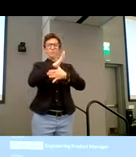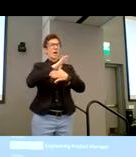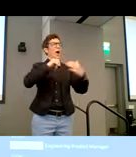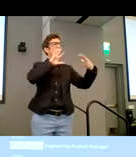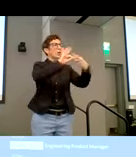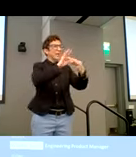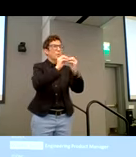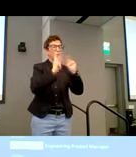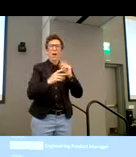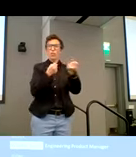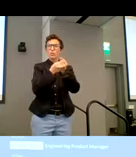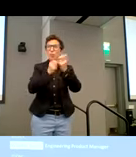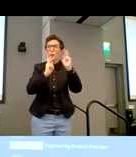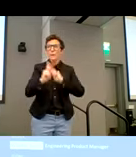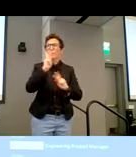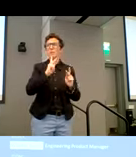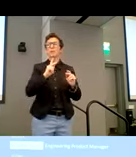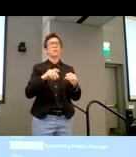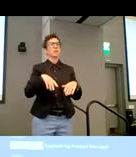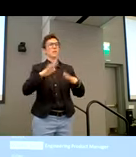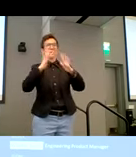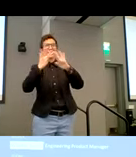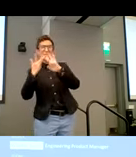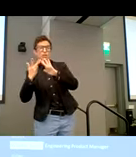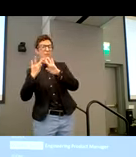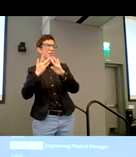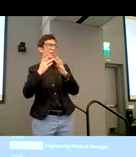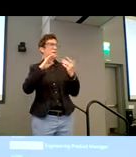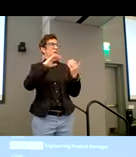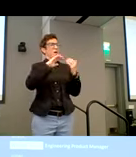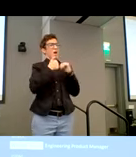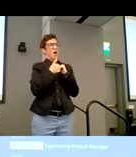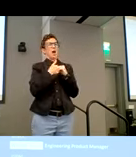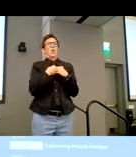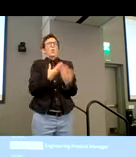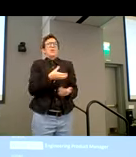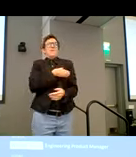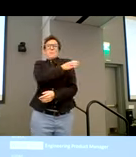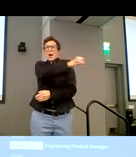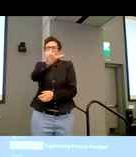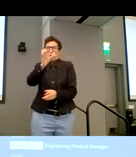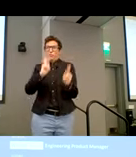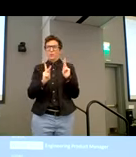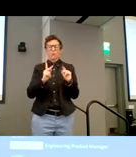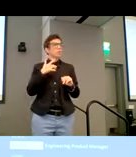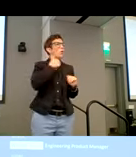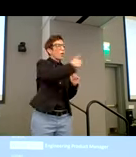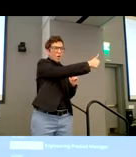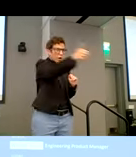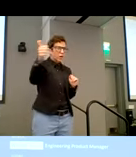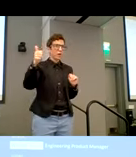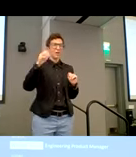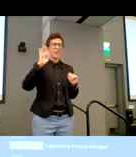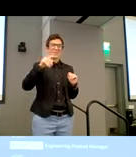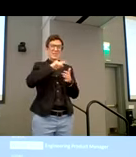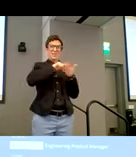How can we support people more effectively digitally? And most importantly, how can we give the power to those people on their own if they